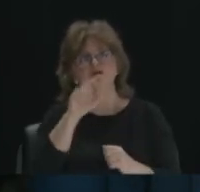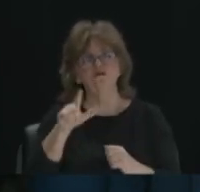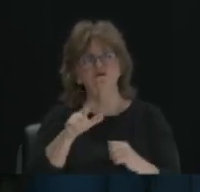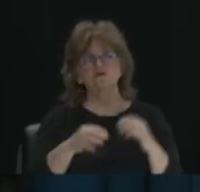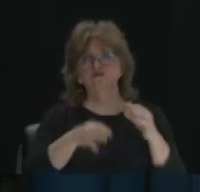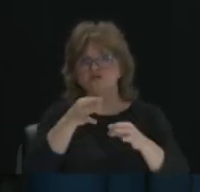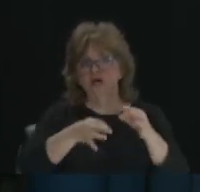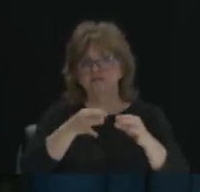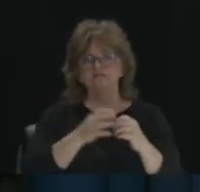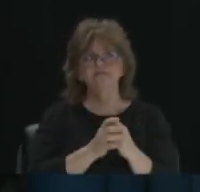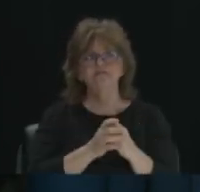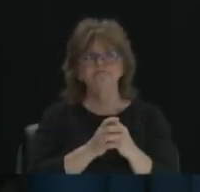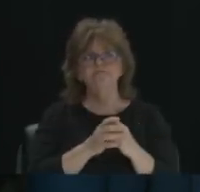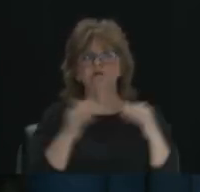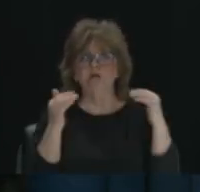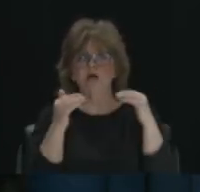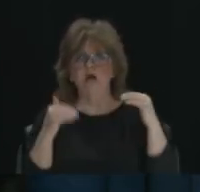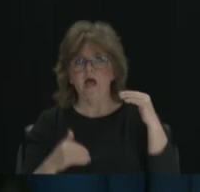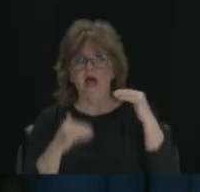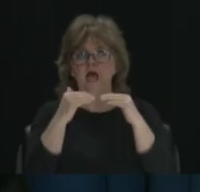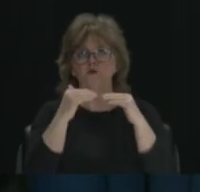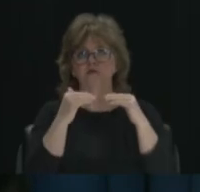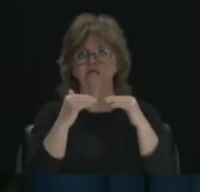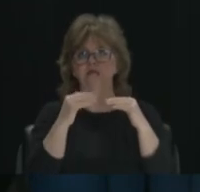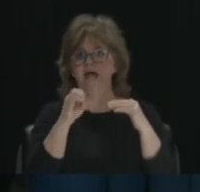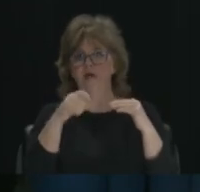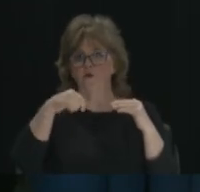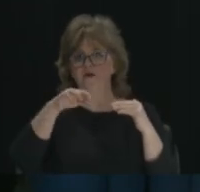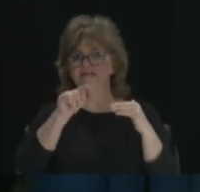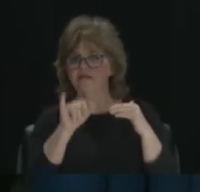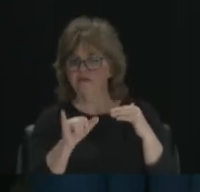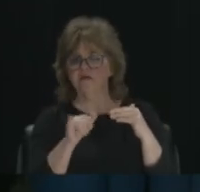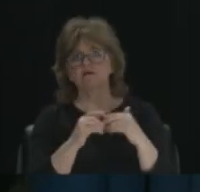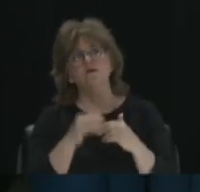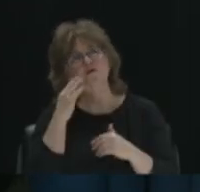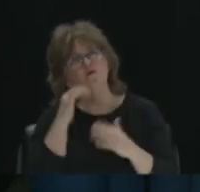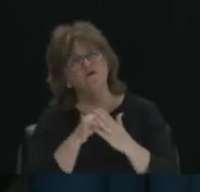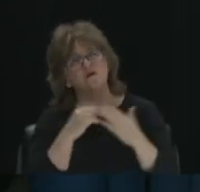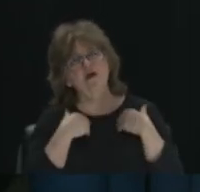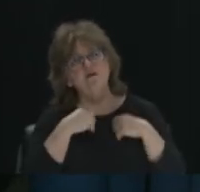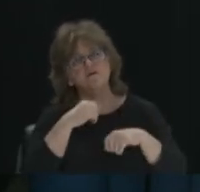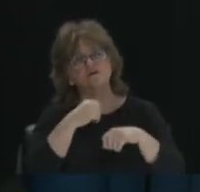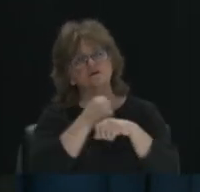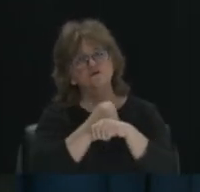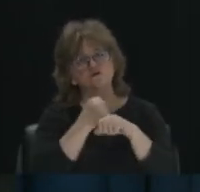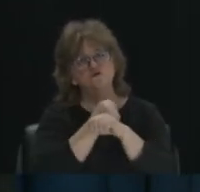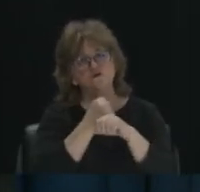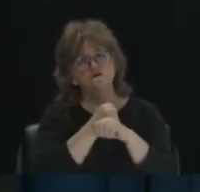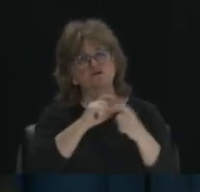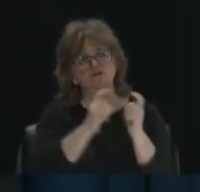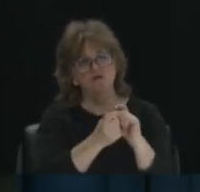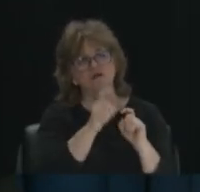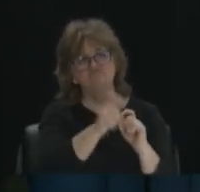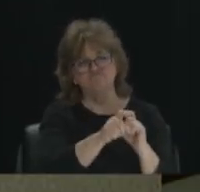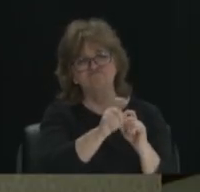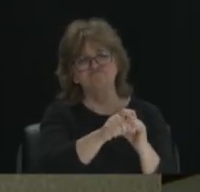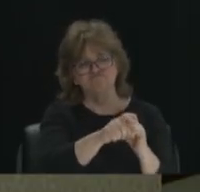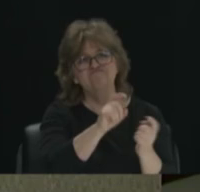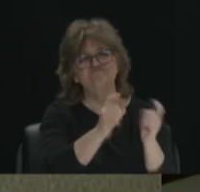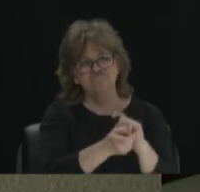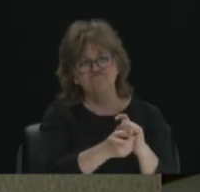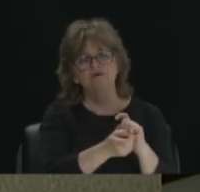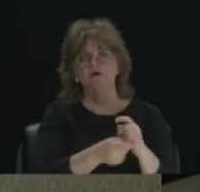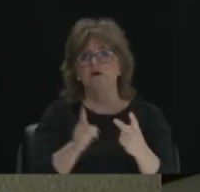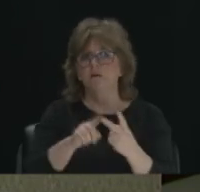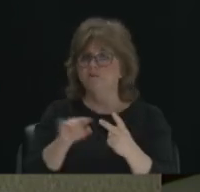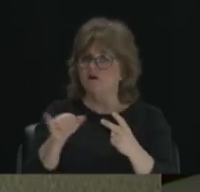equity? It includes, and we recognize there's structural change that needs to take place, but there's also relational change that